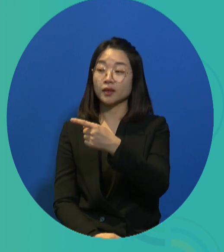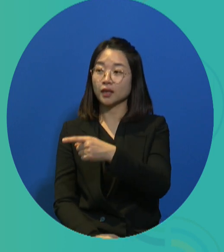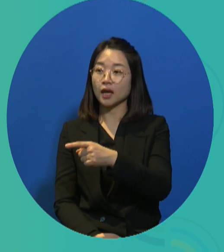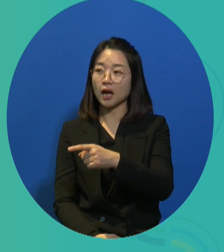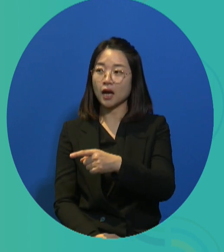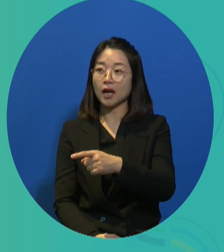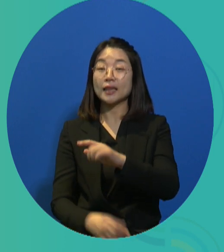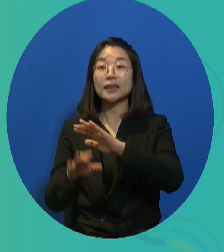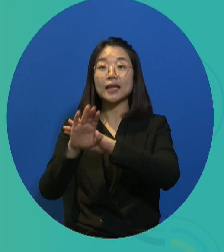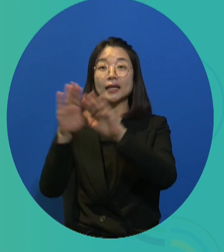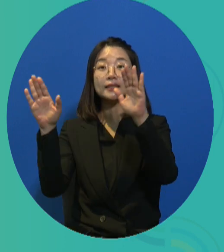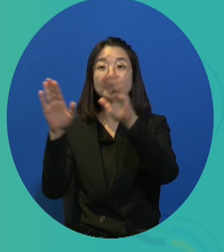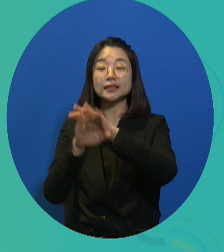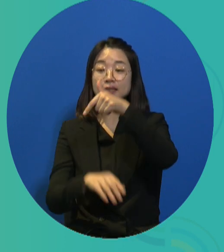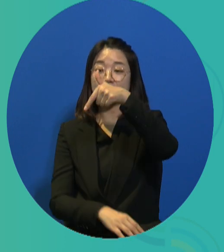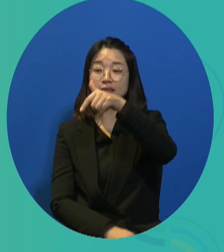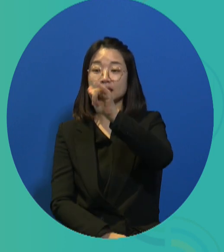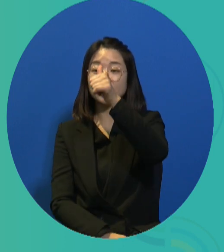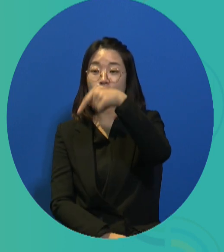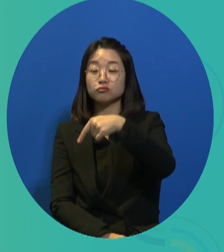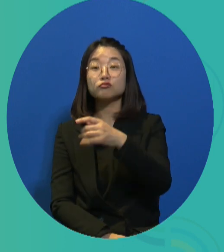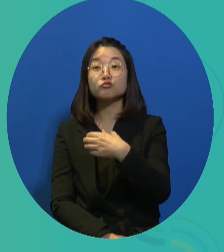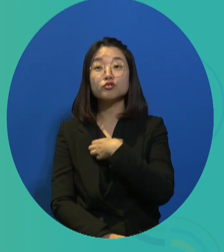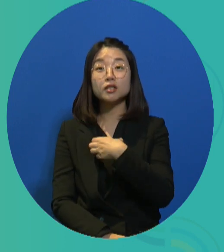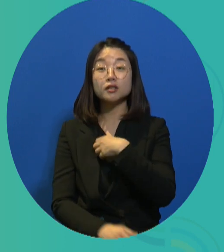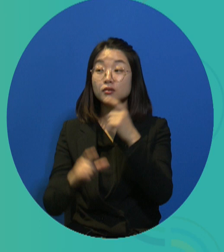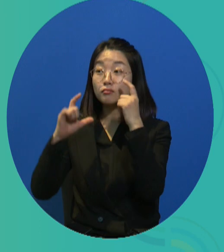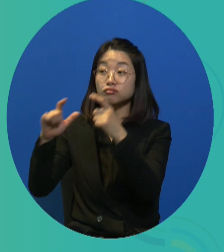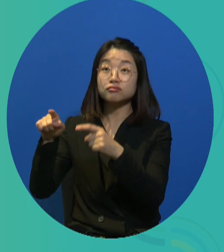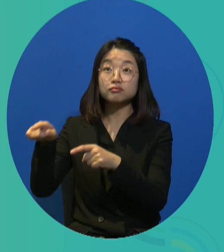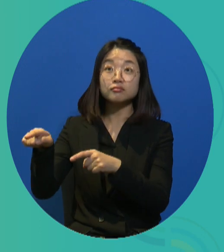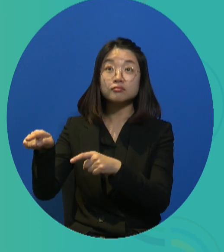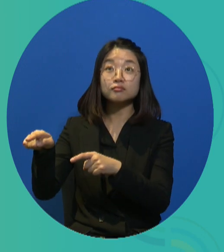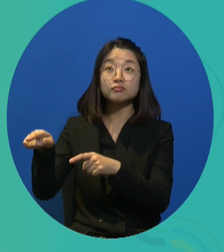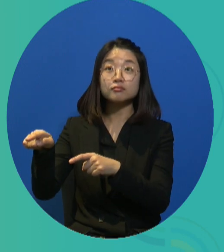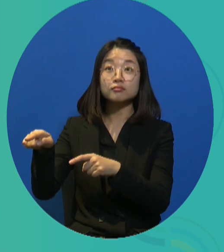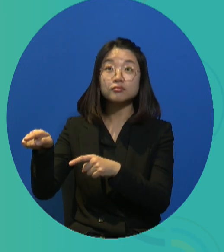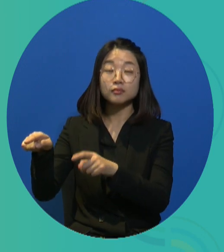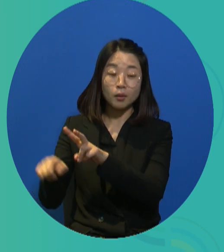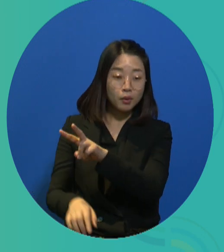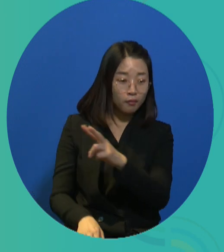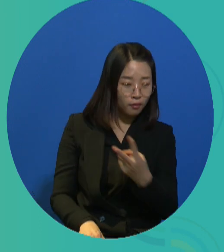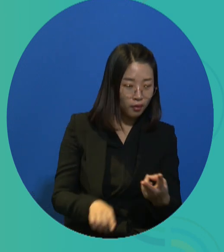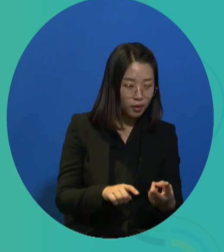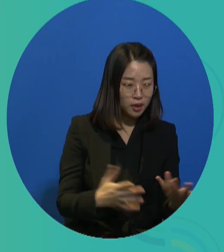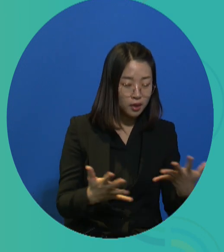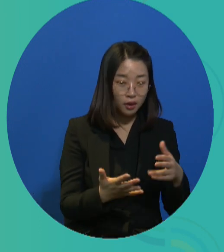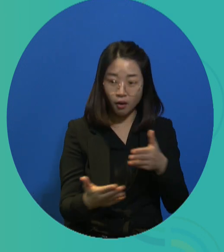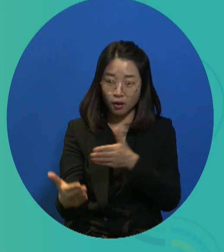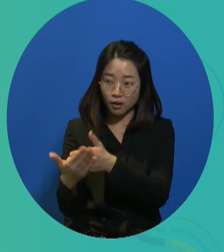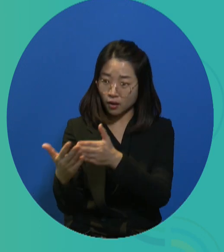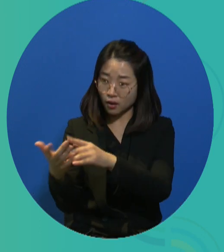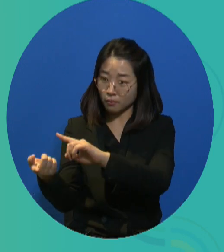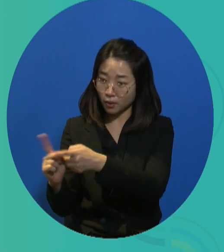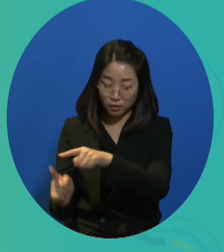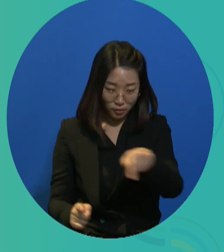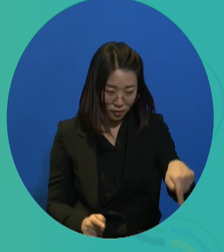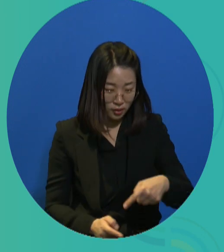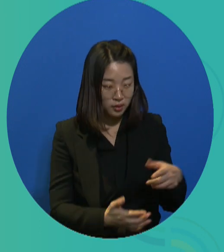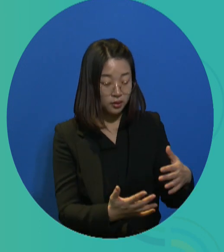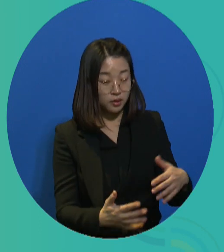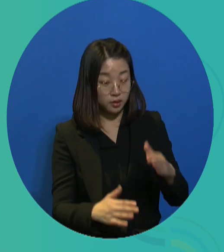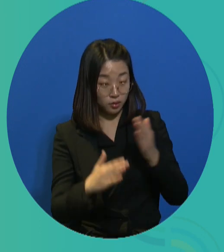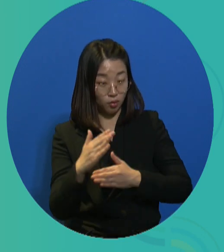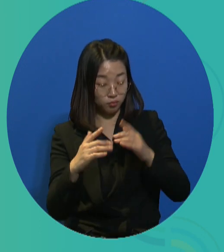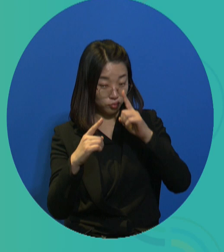Well, even without the discussions on work, because we have to overcome the climate crisis, especially in light of the fourth industrial revolution, we need to have